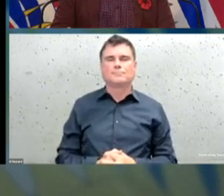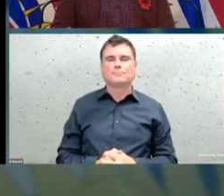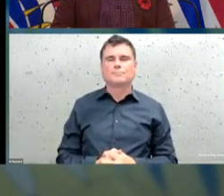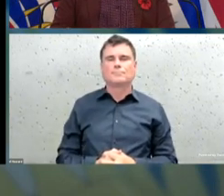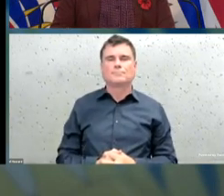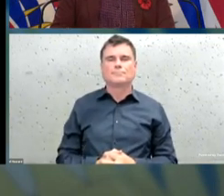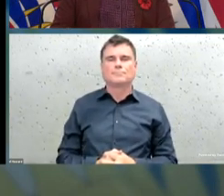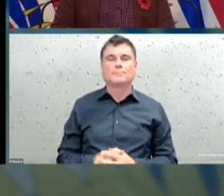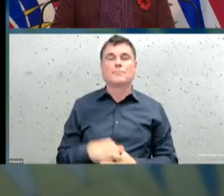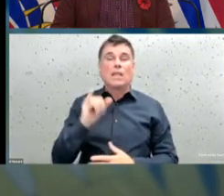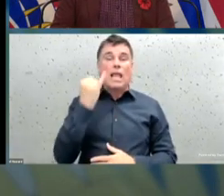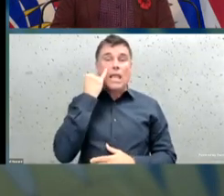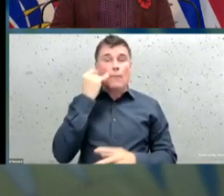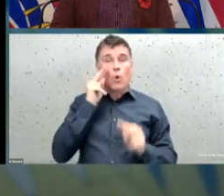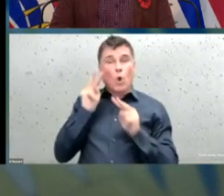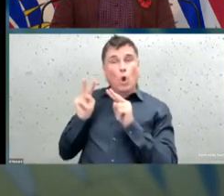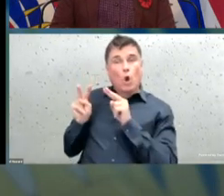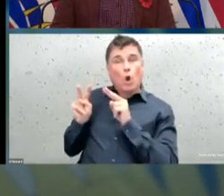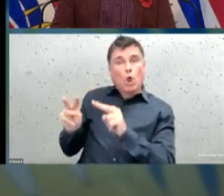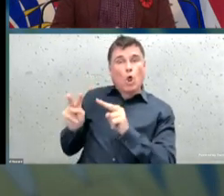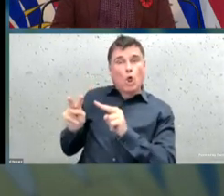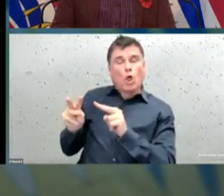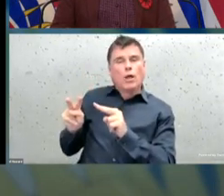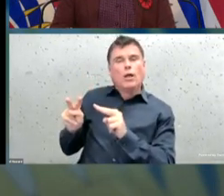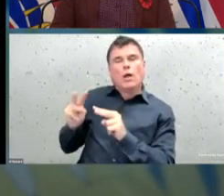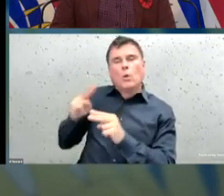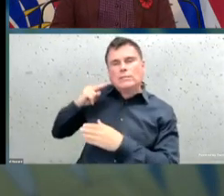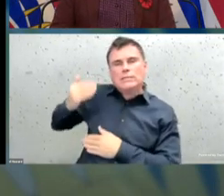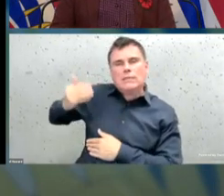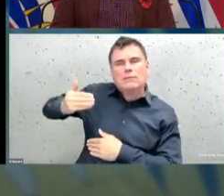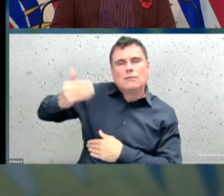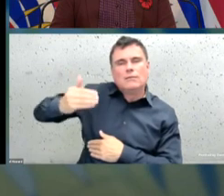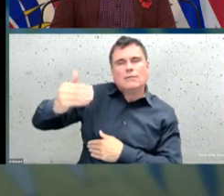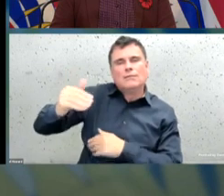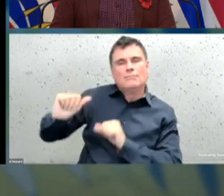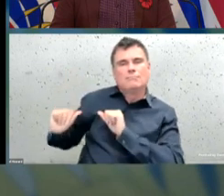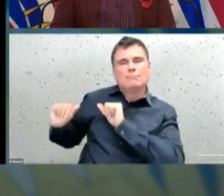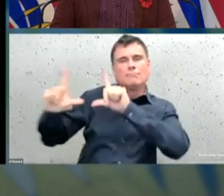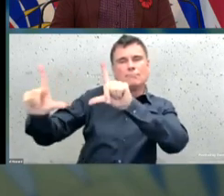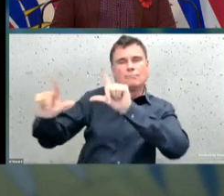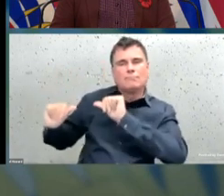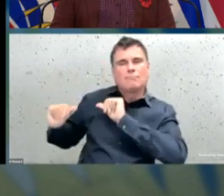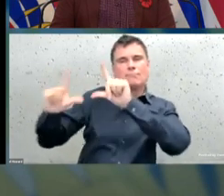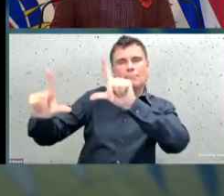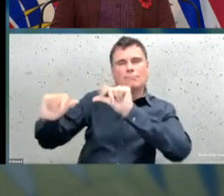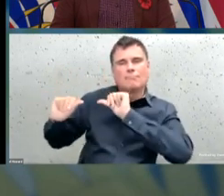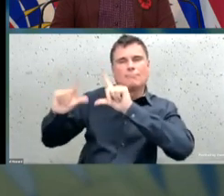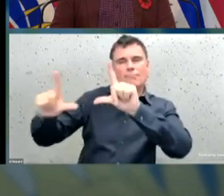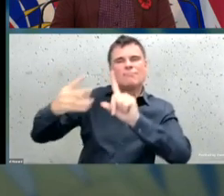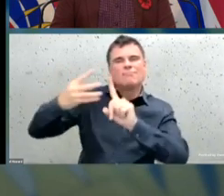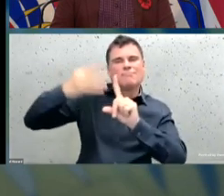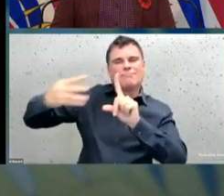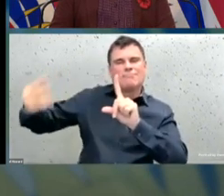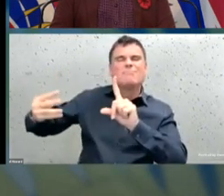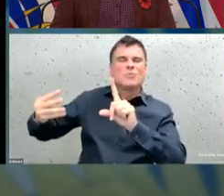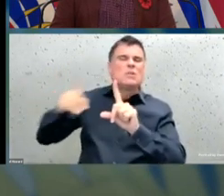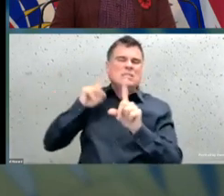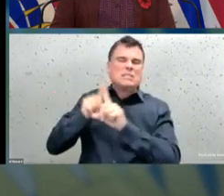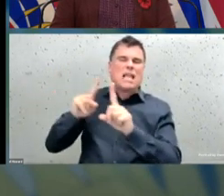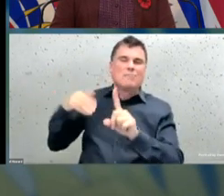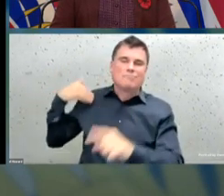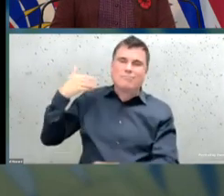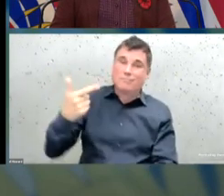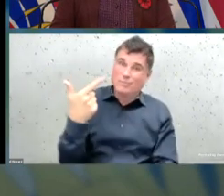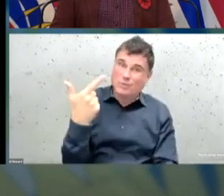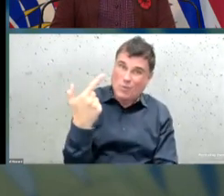last year and a half for almost 21 months now. This is the epi week of last week.